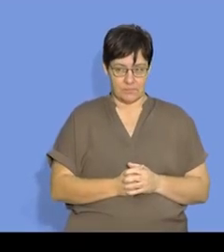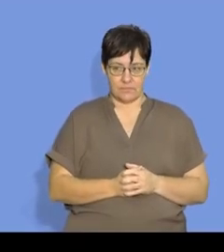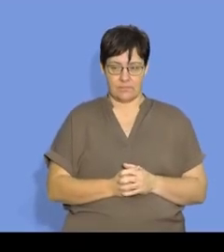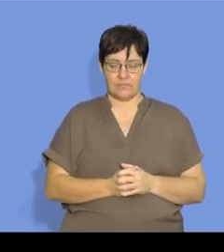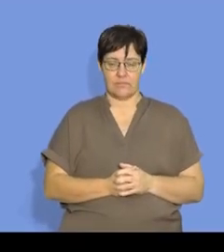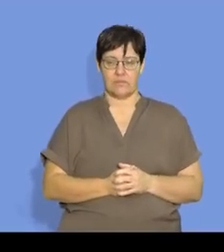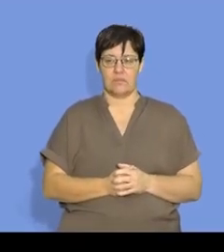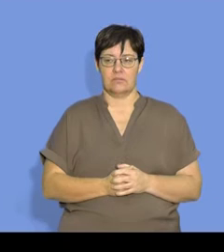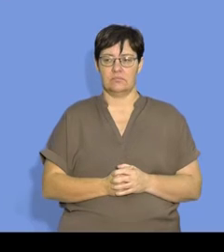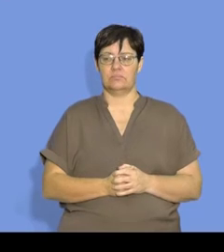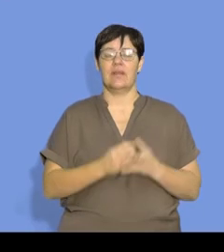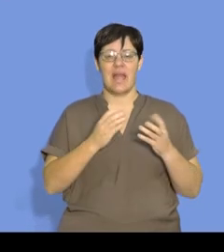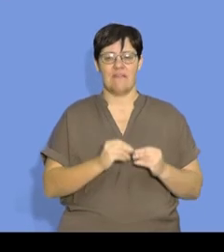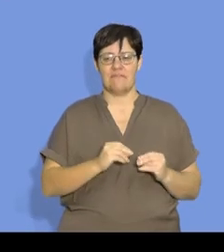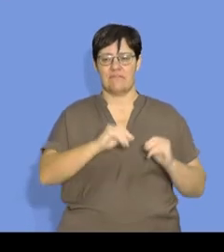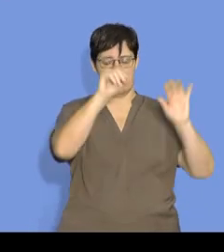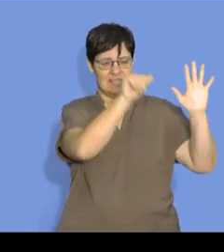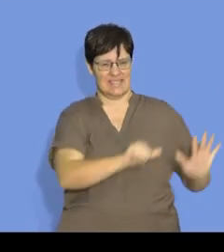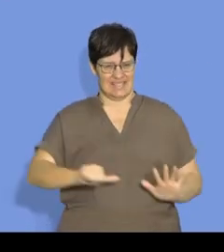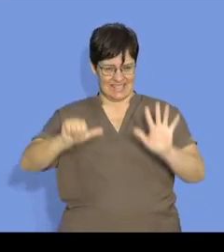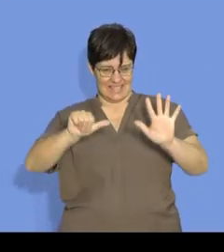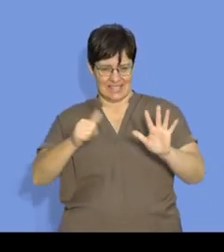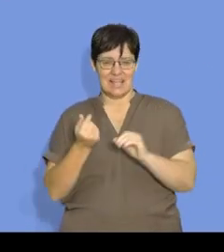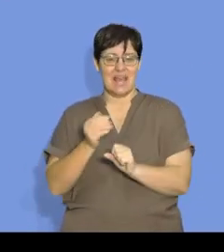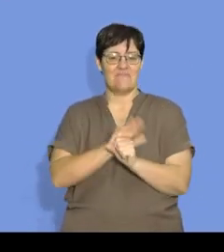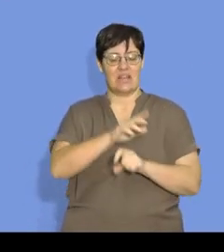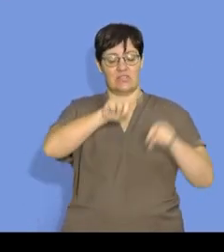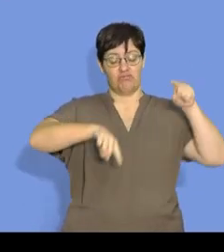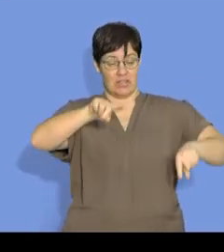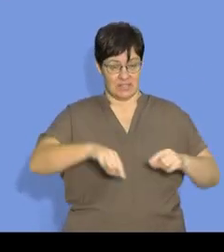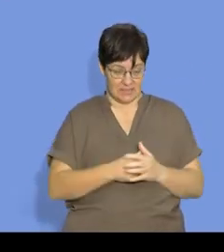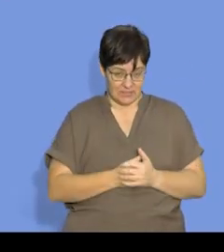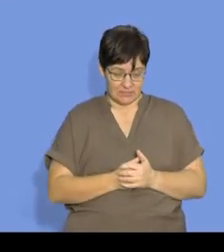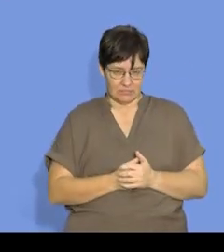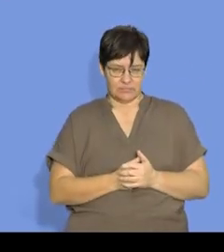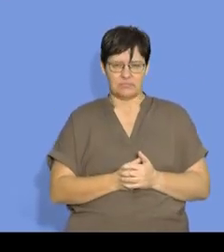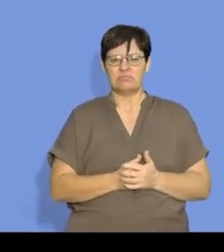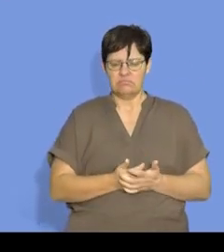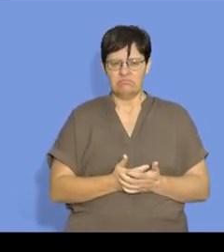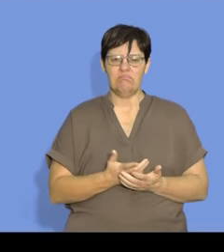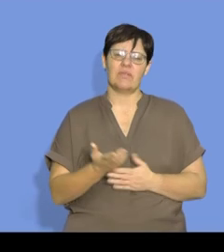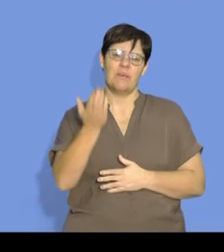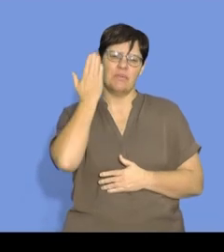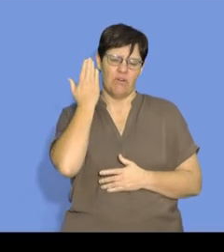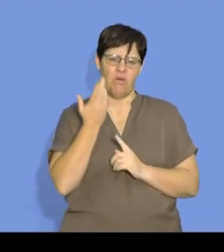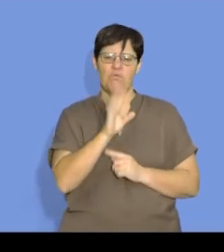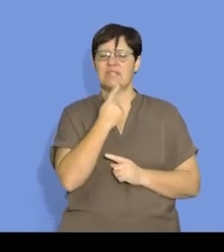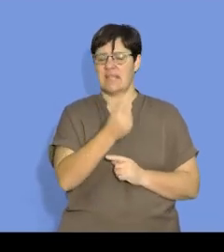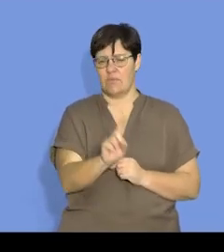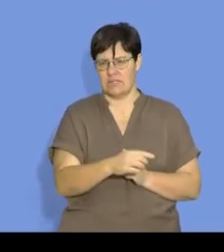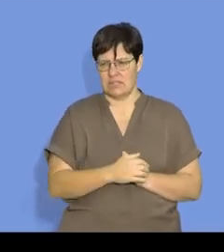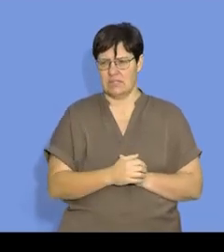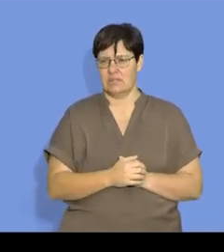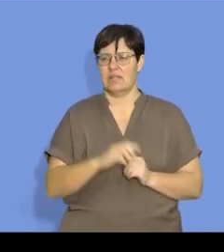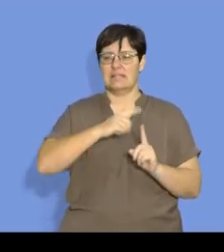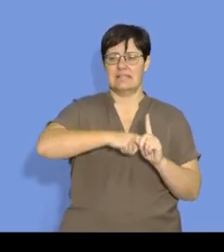So we spoke about the factors affecting the rate of the reaction. And in an earlier session, we said